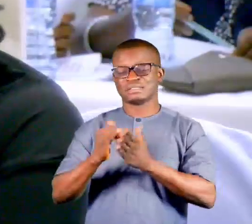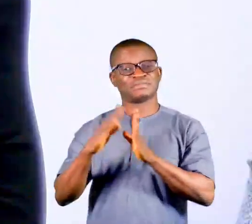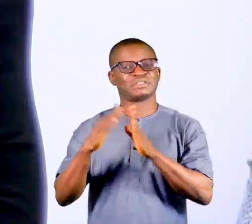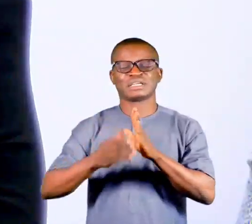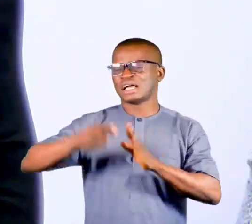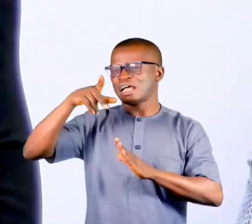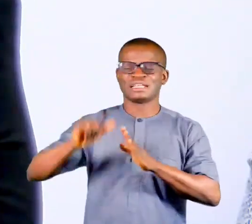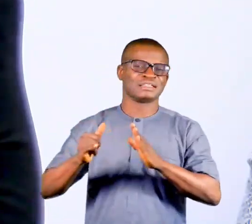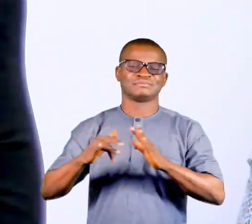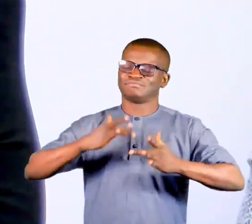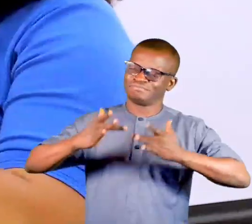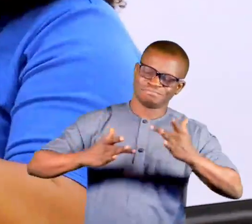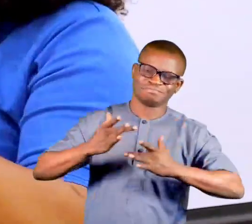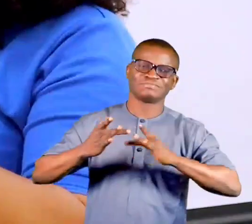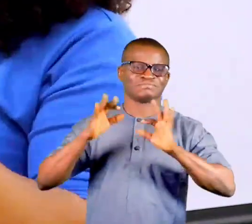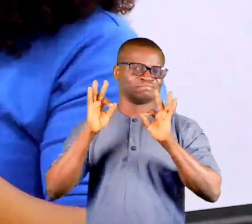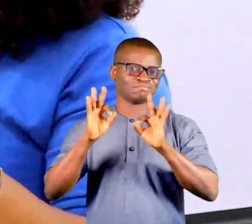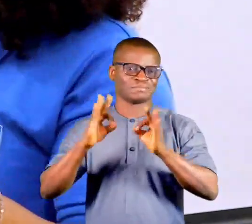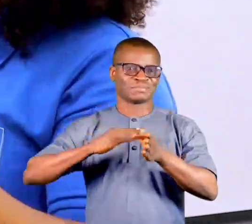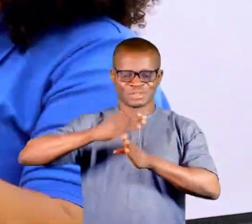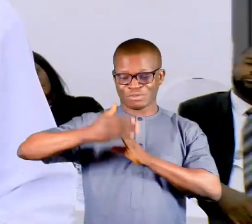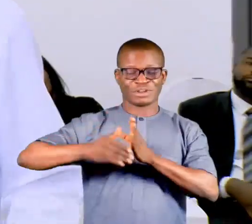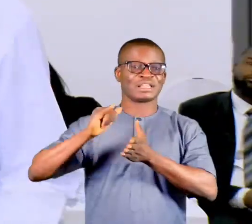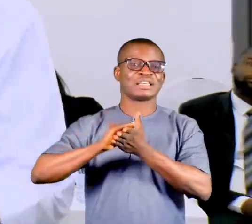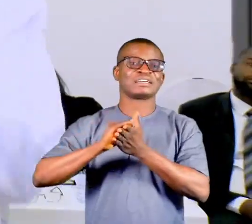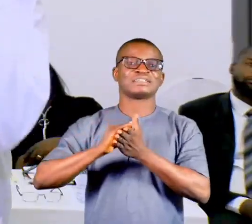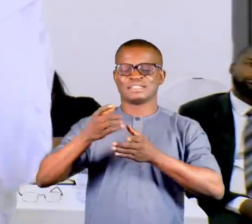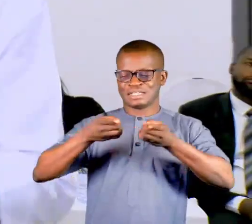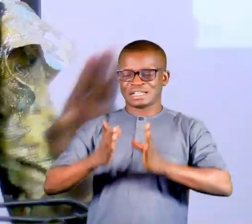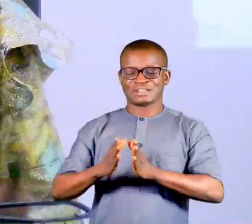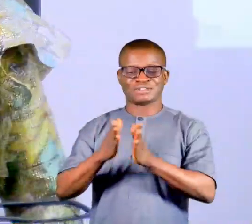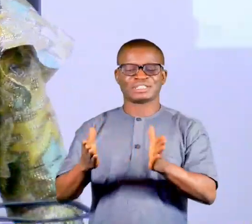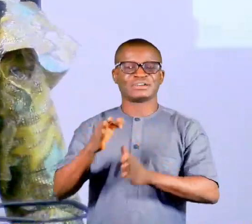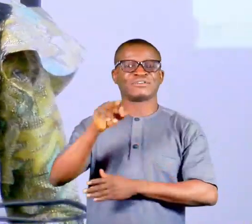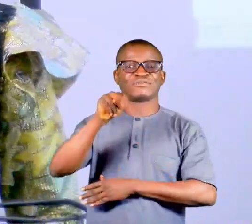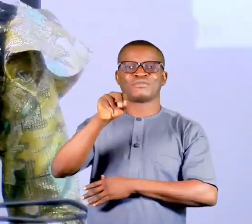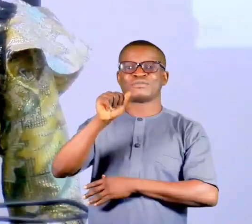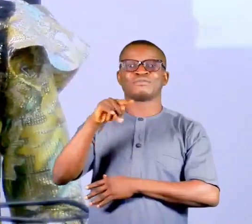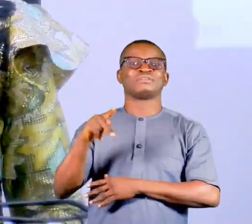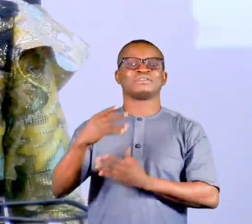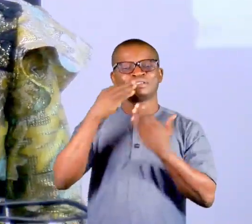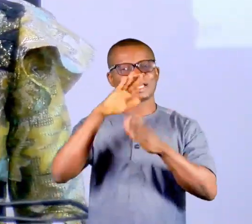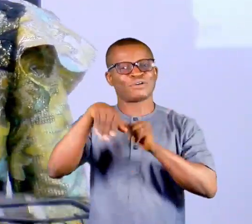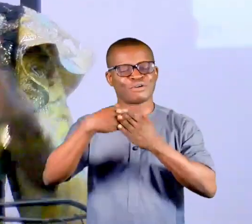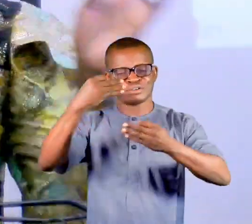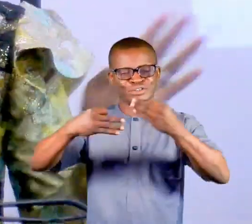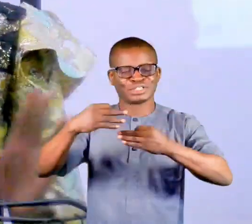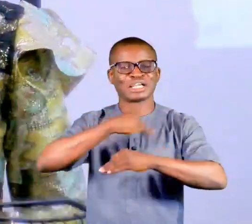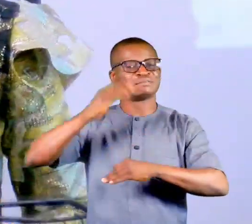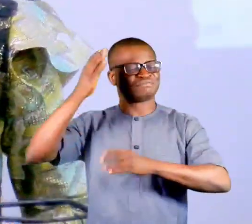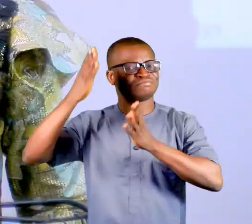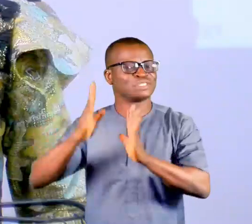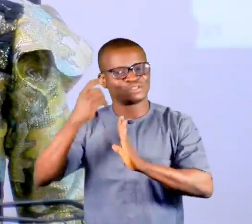was highly interactive and impactful. Concluding the retreat, the Director General of Moptip thanked all the judges